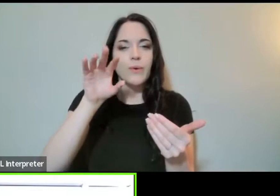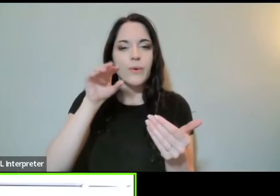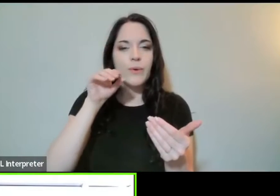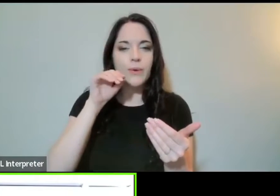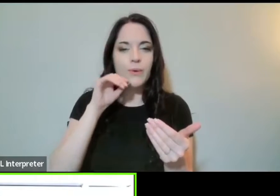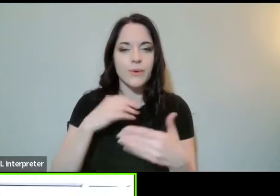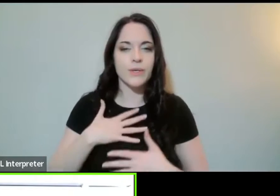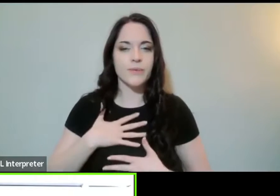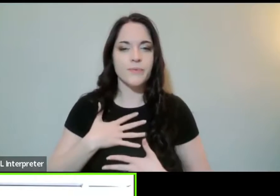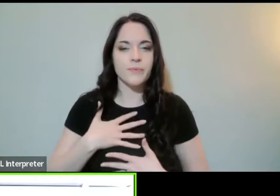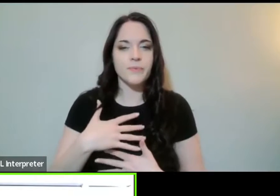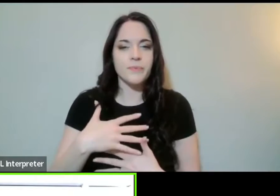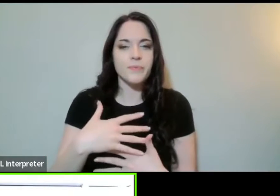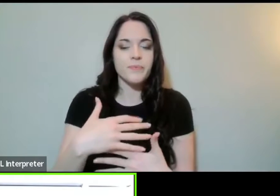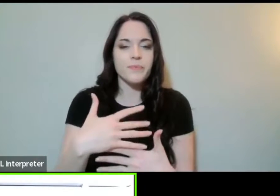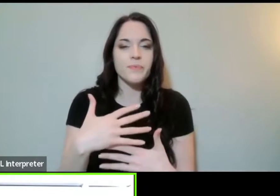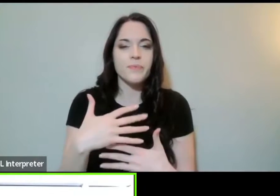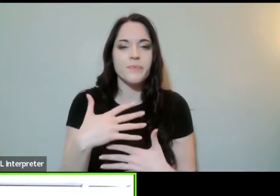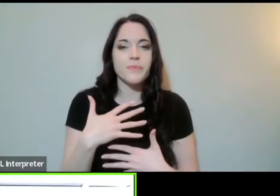to this moment.